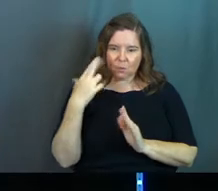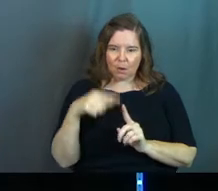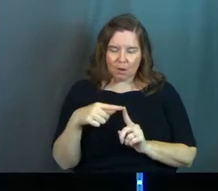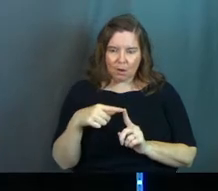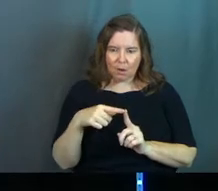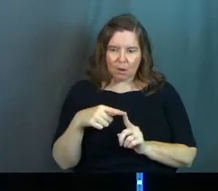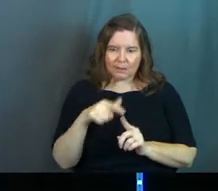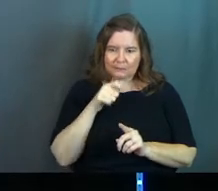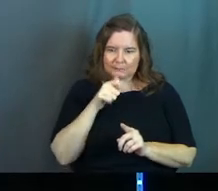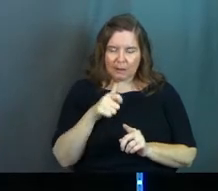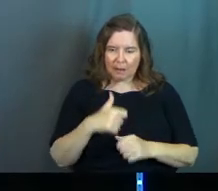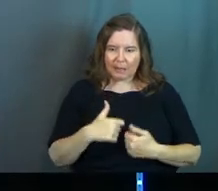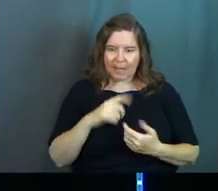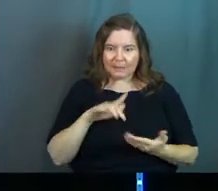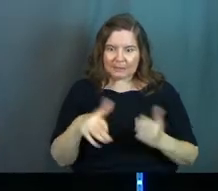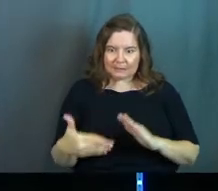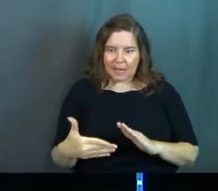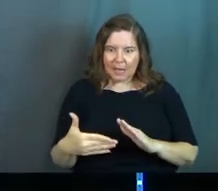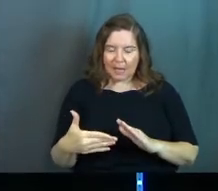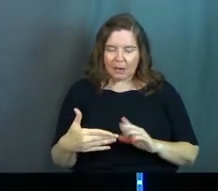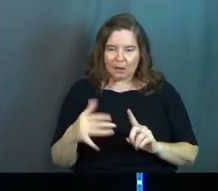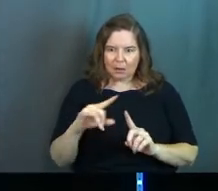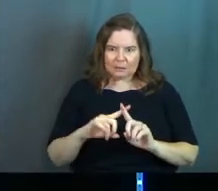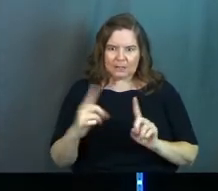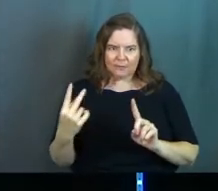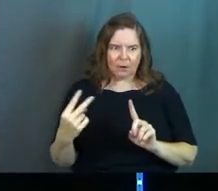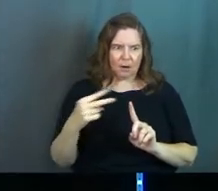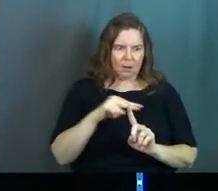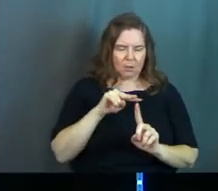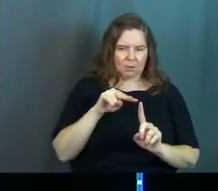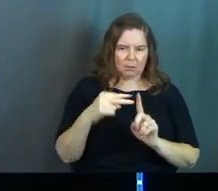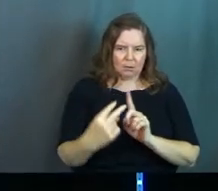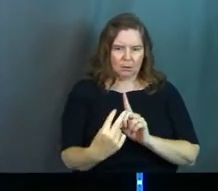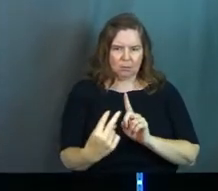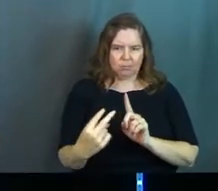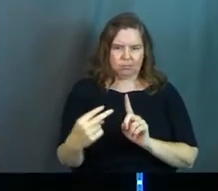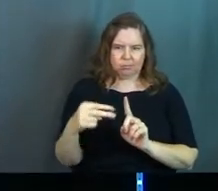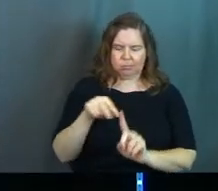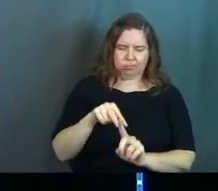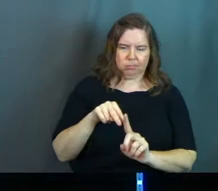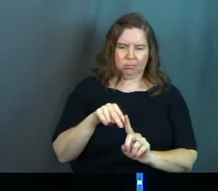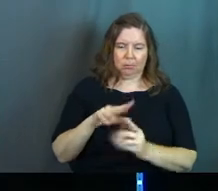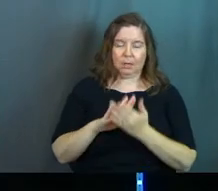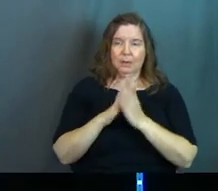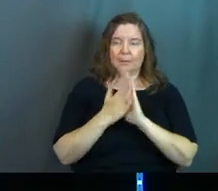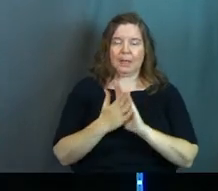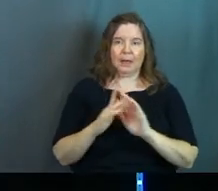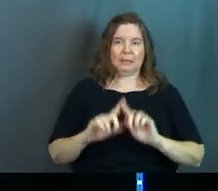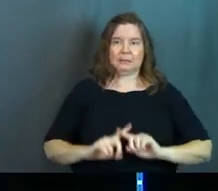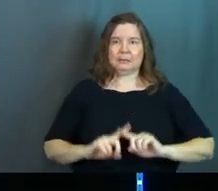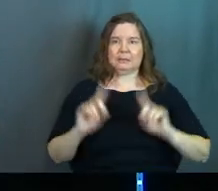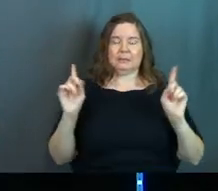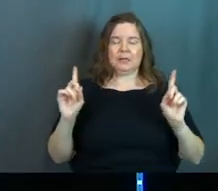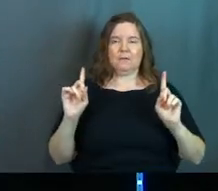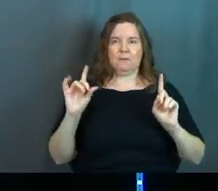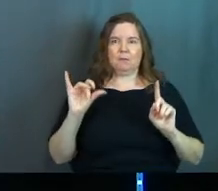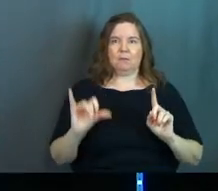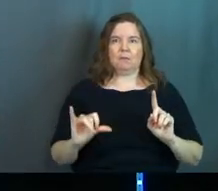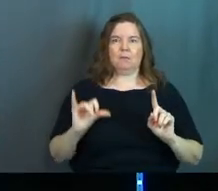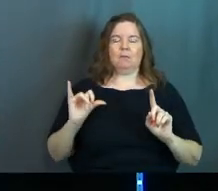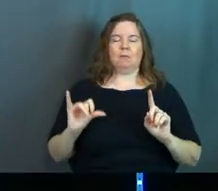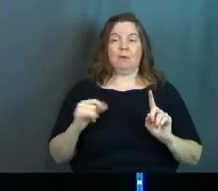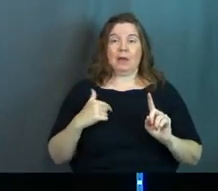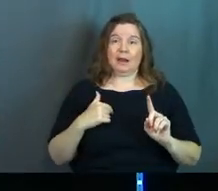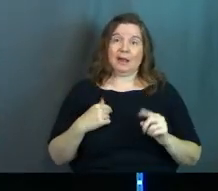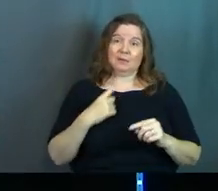ghost all along, man, this is weird to talk about in church. But once you realized it became a completely different movie